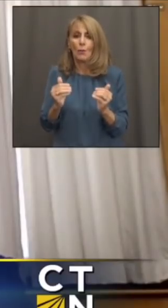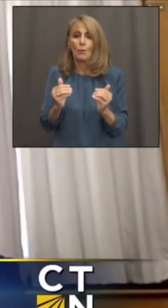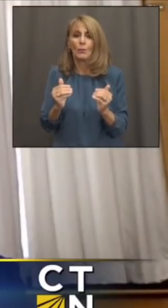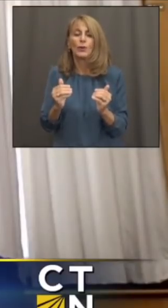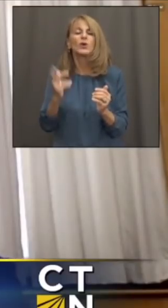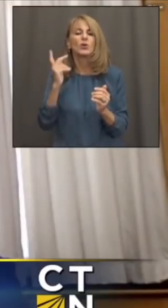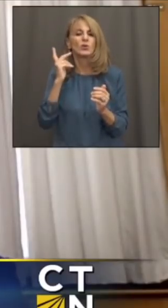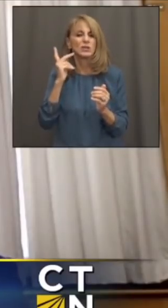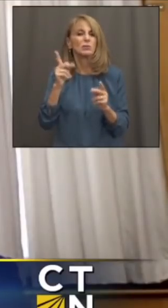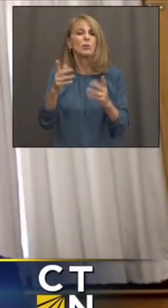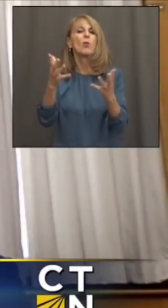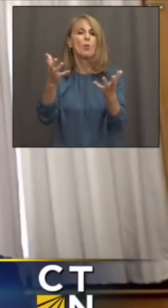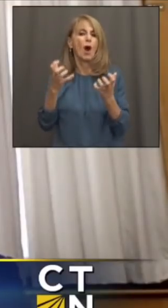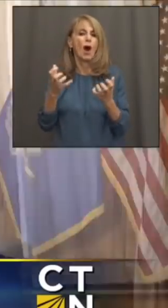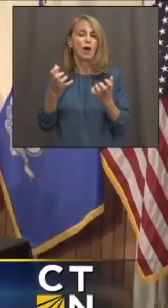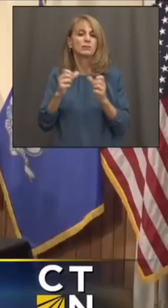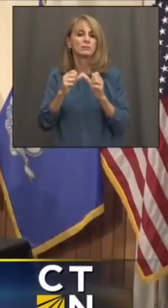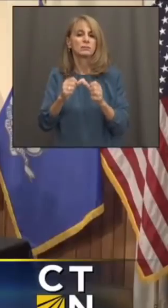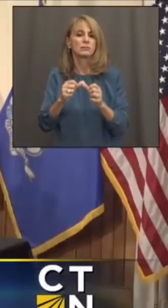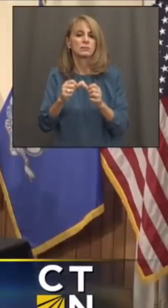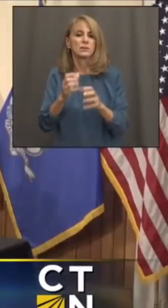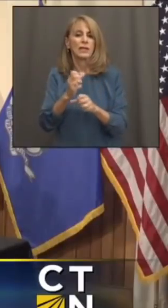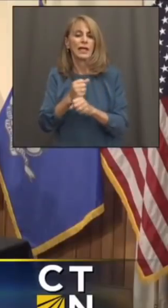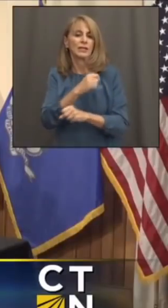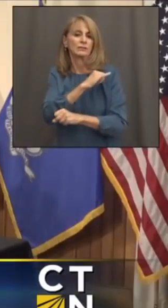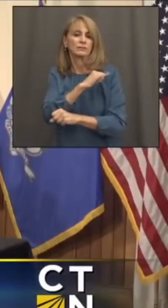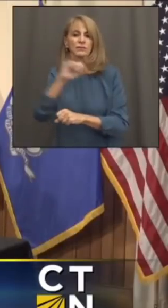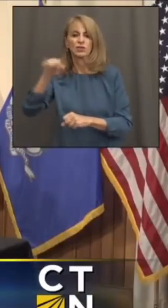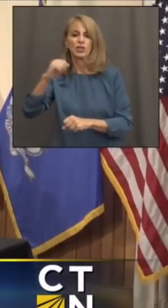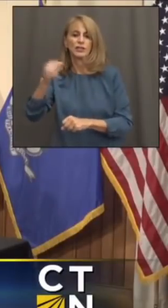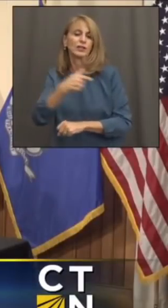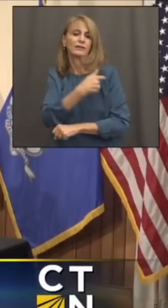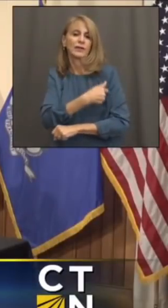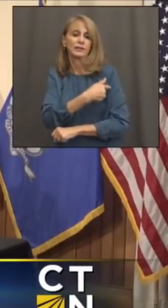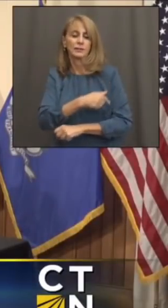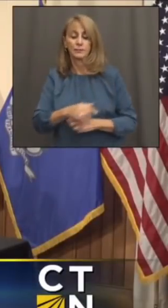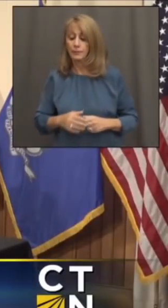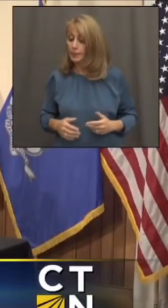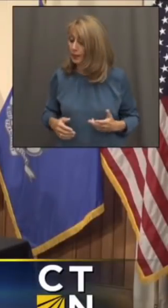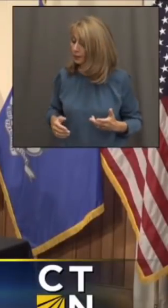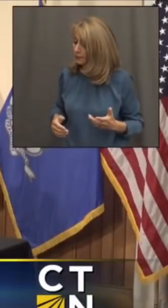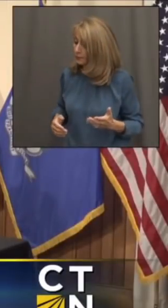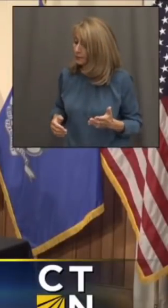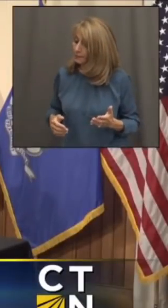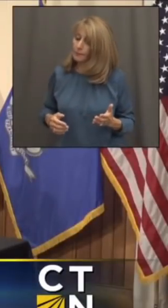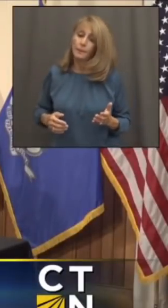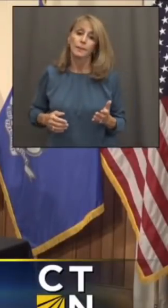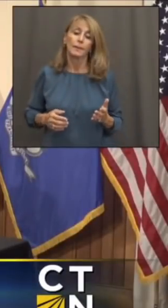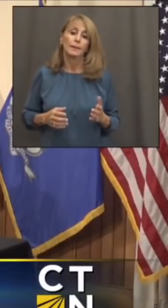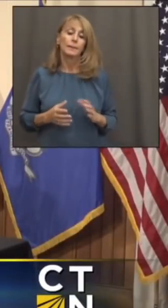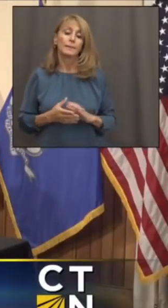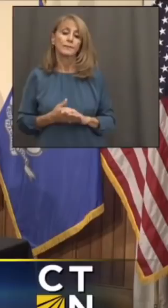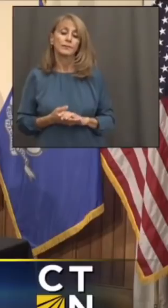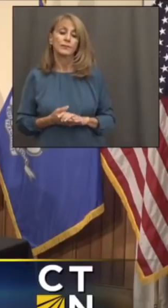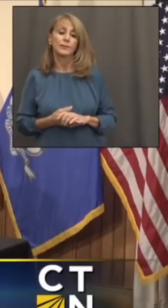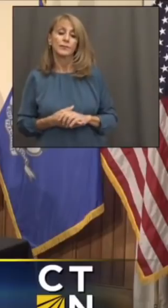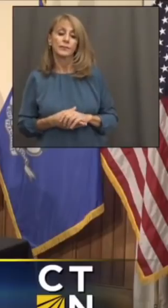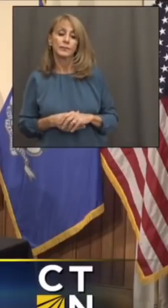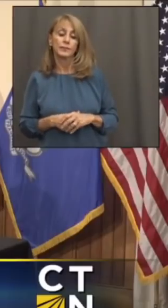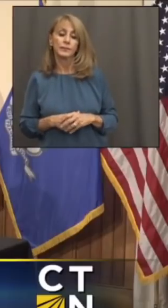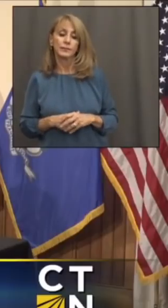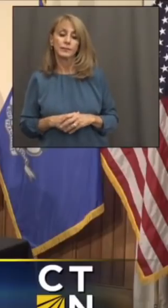see strong demand for J&J going forward. Uh, a question that I, um, while your answer ensues, um,